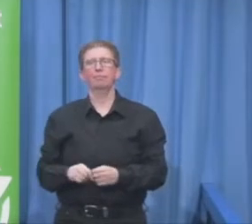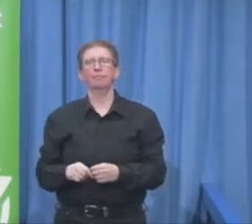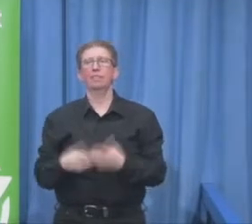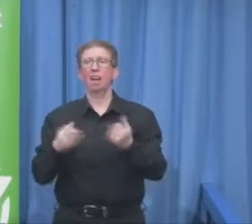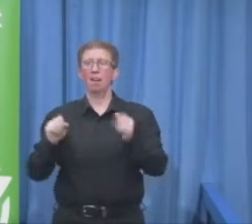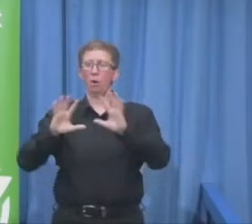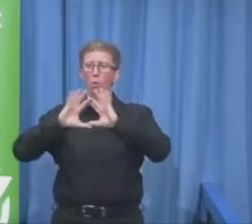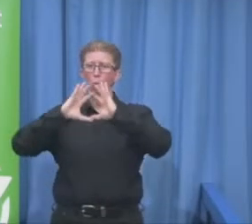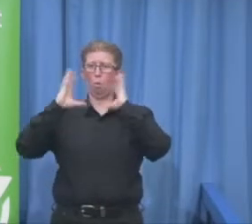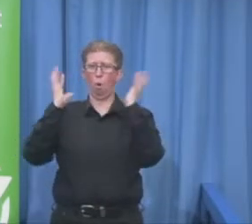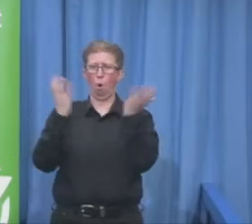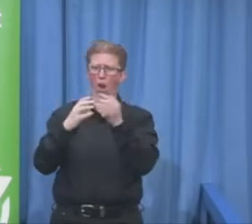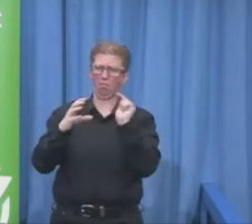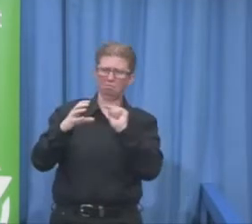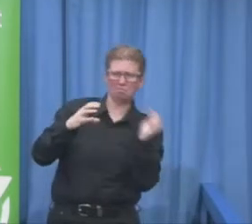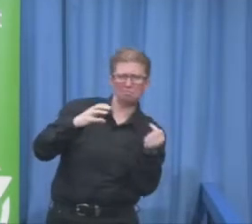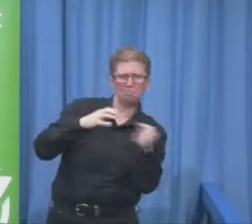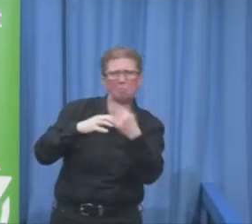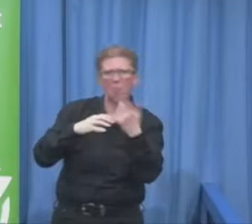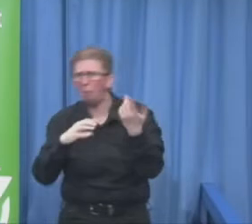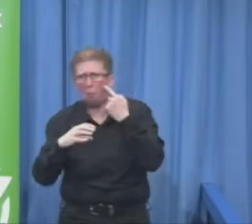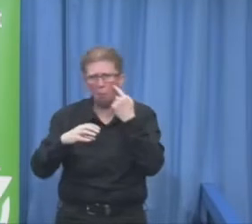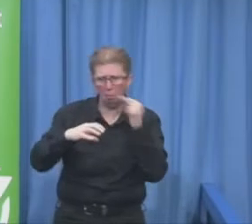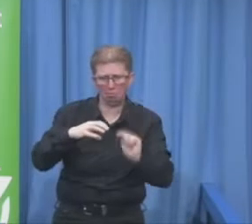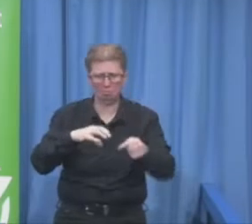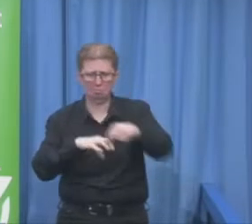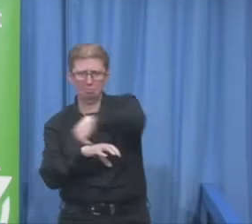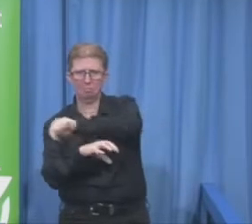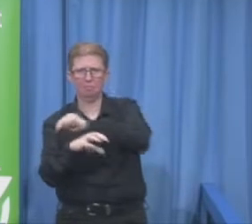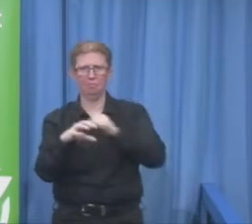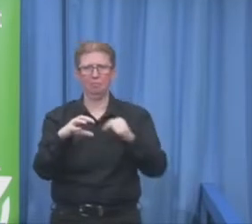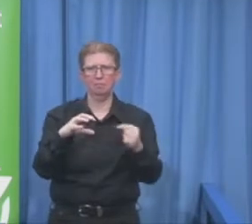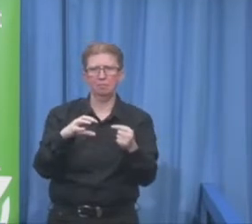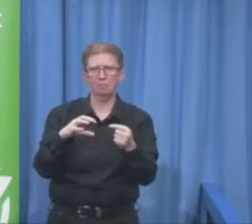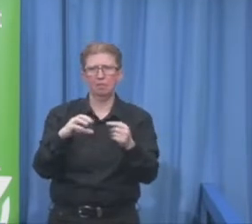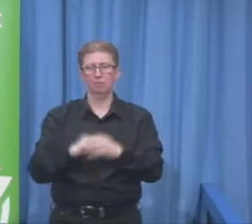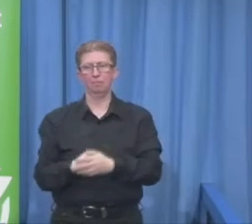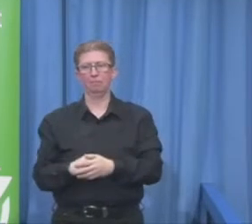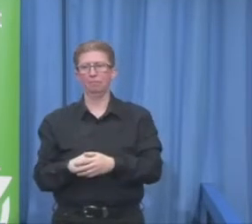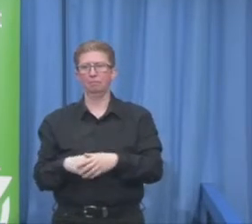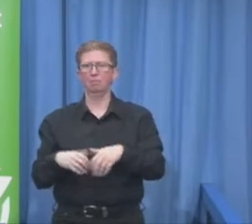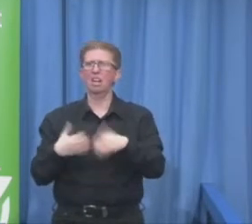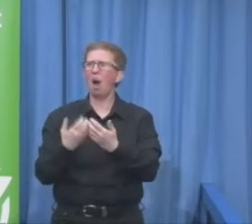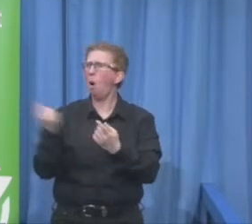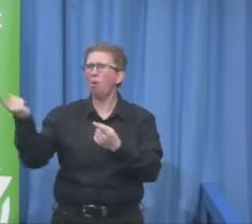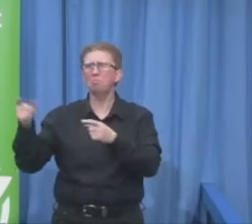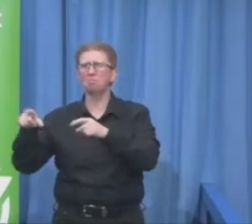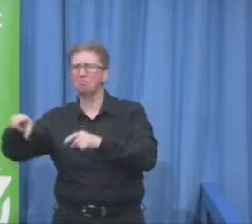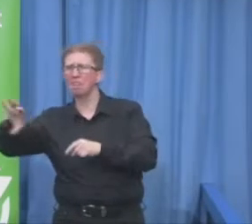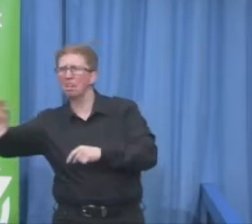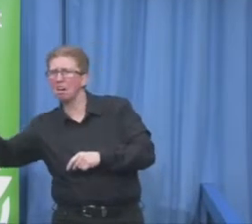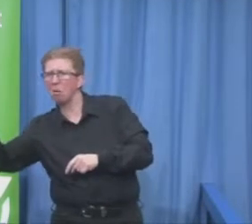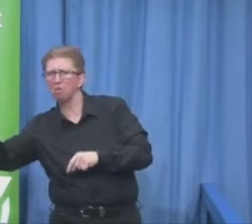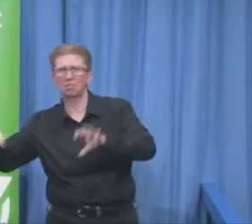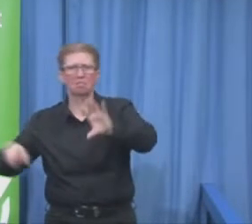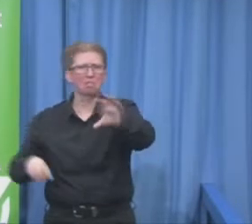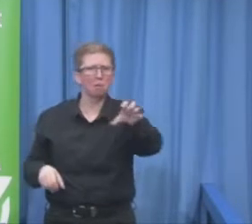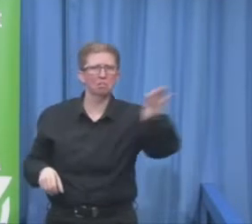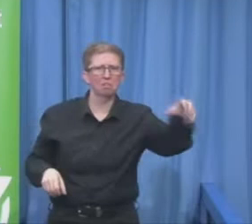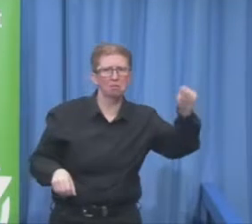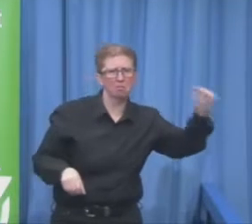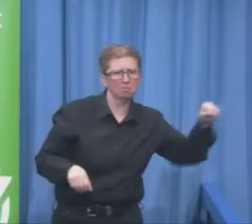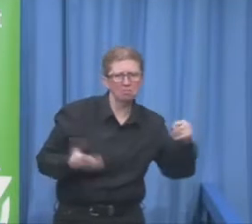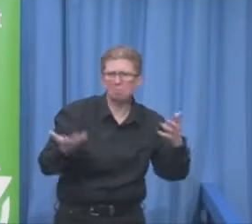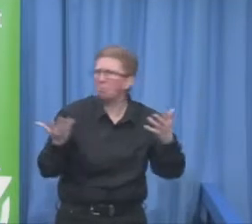step to see how others are doing and maybe connecting and getting into dialogue to see what we can